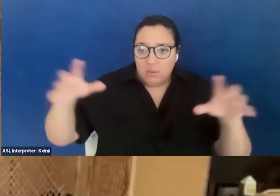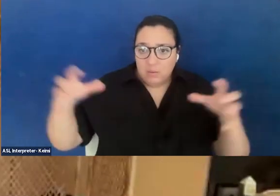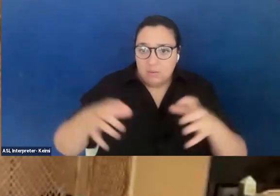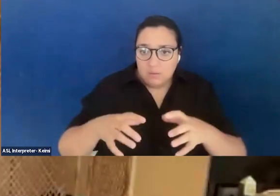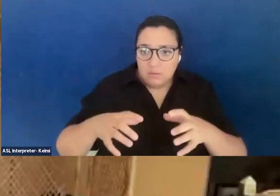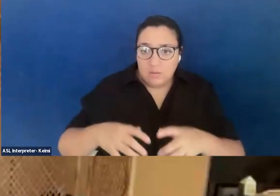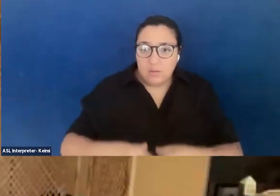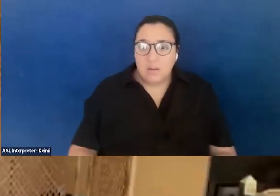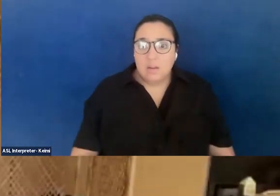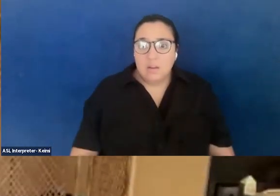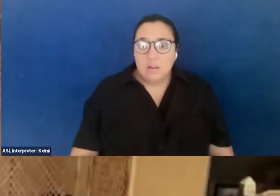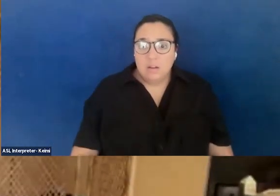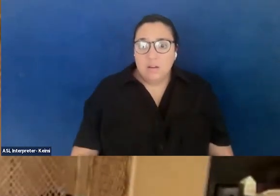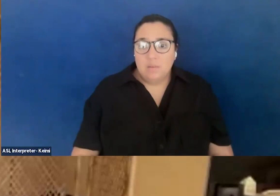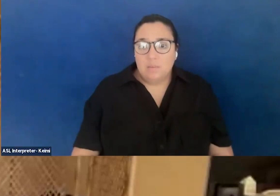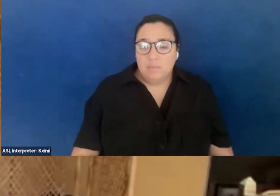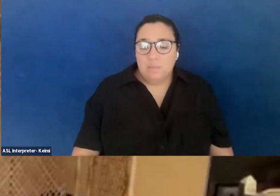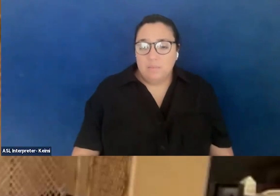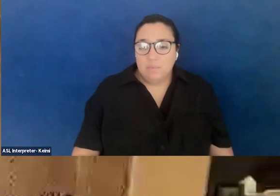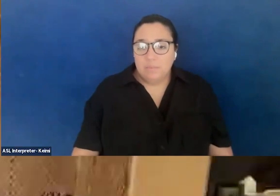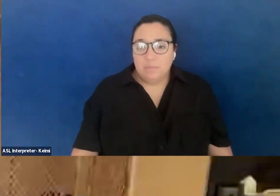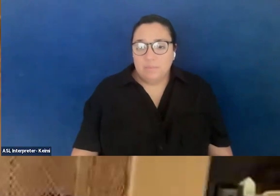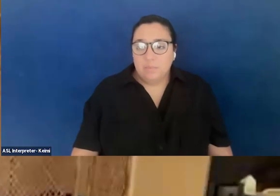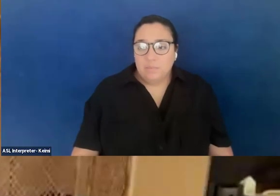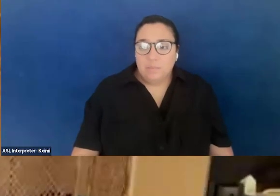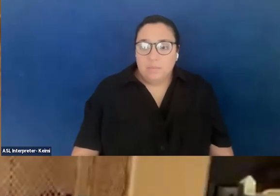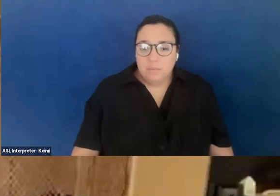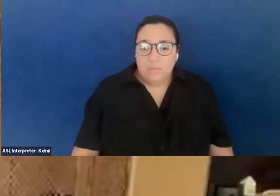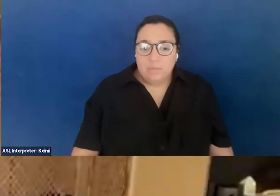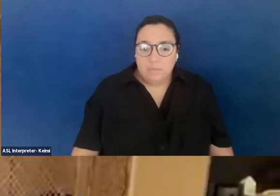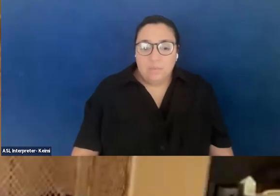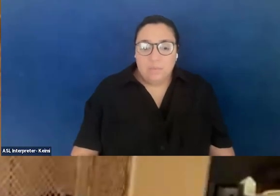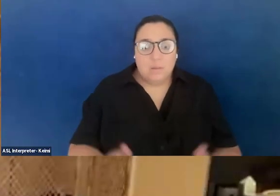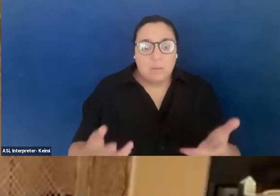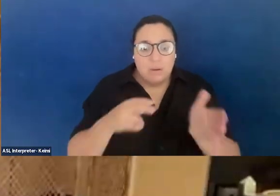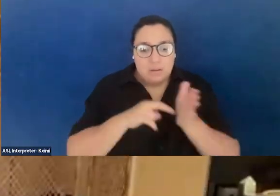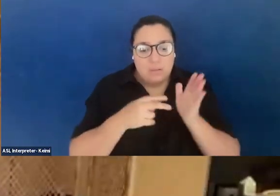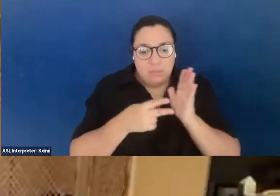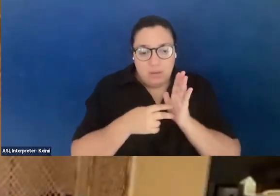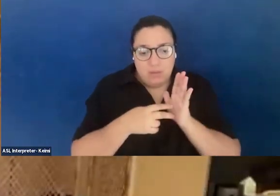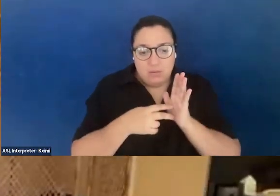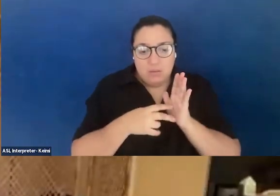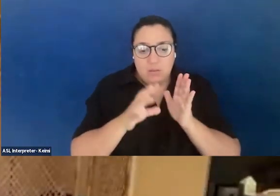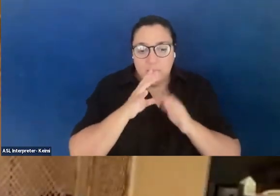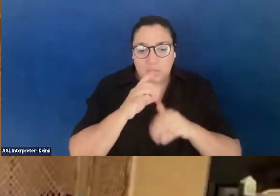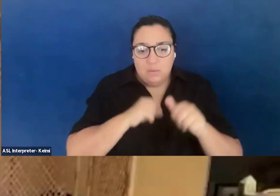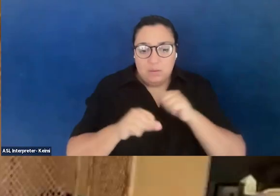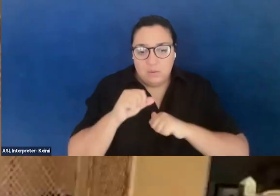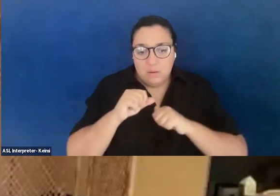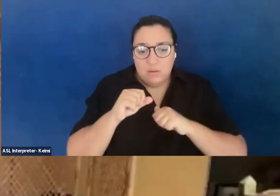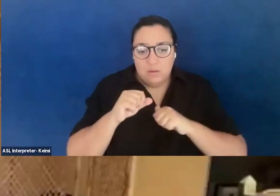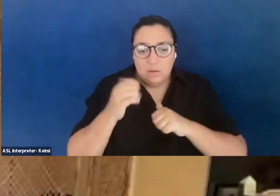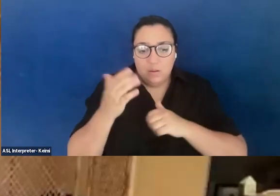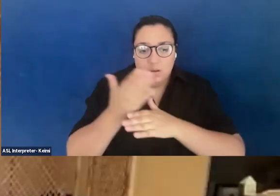and to conceive of what it means to speak to each other across that shared difference of